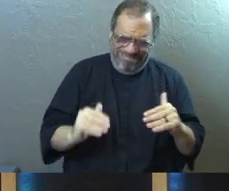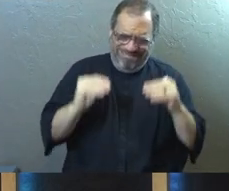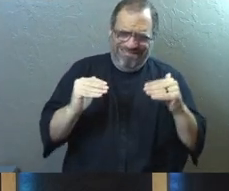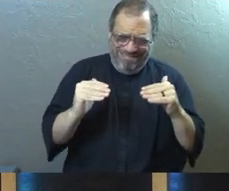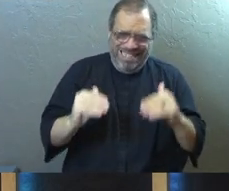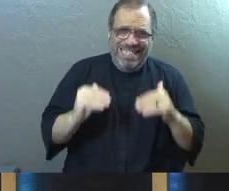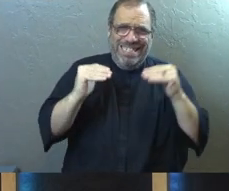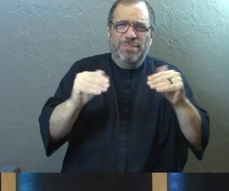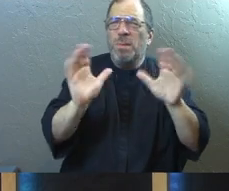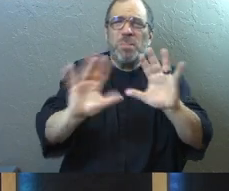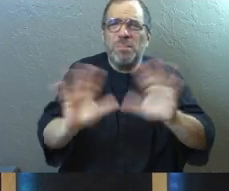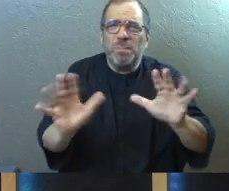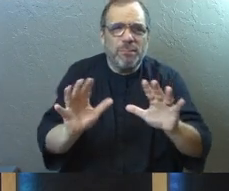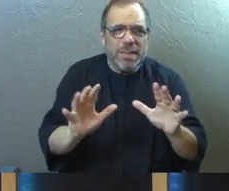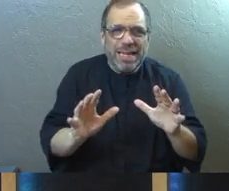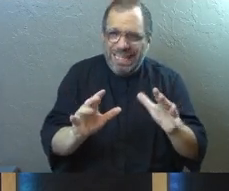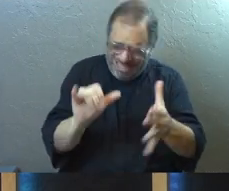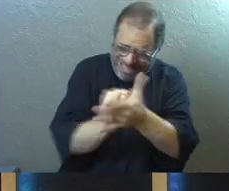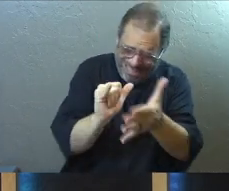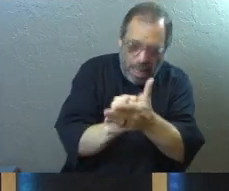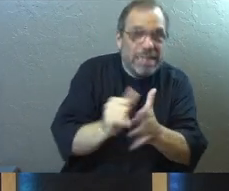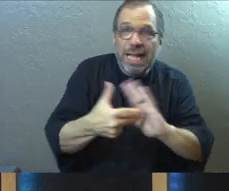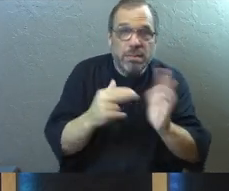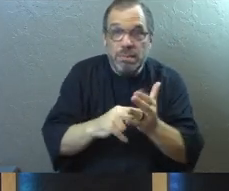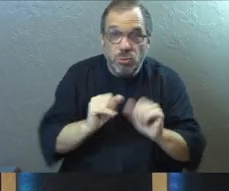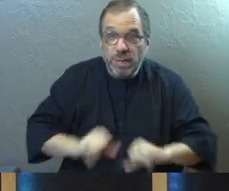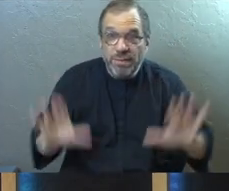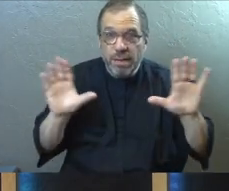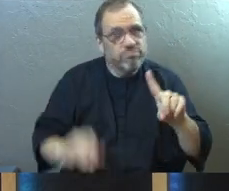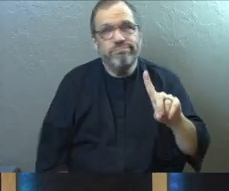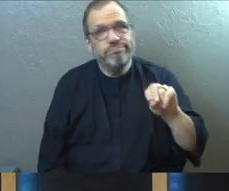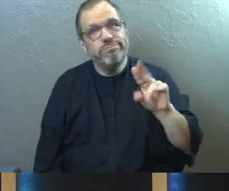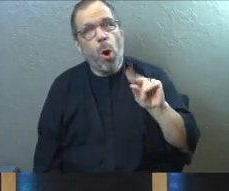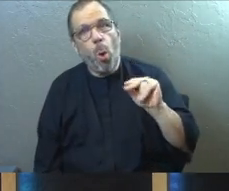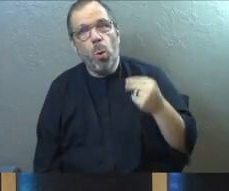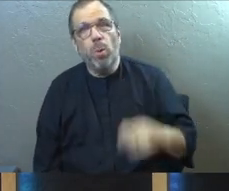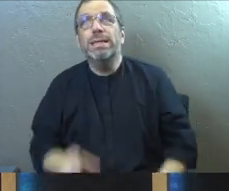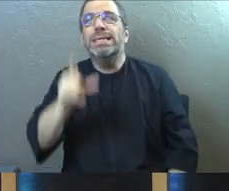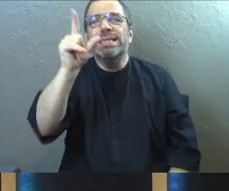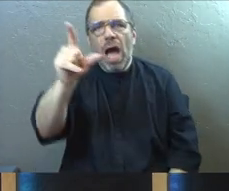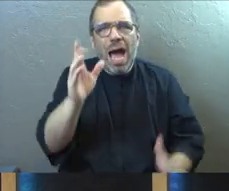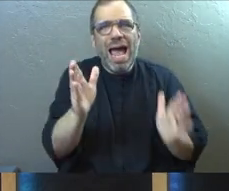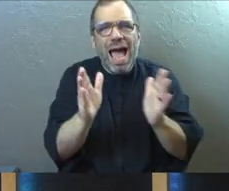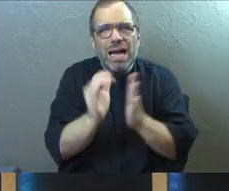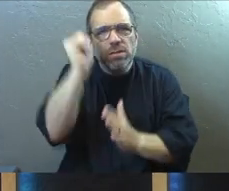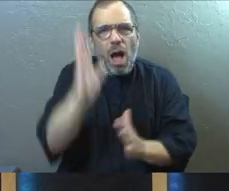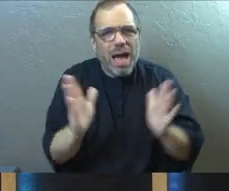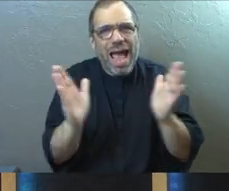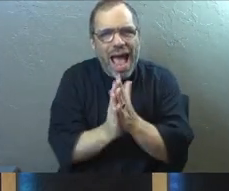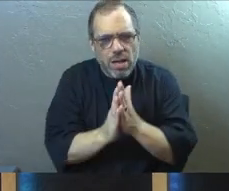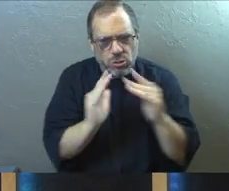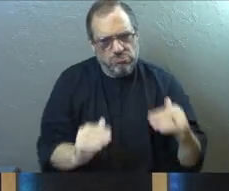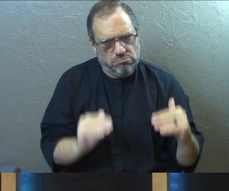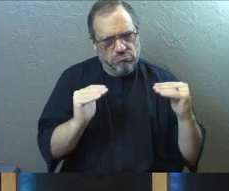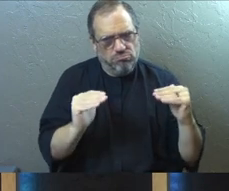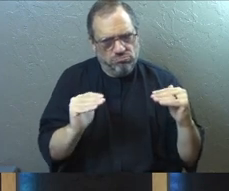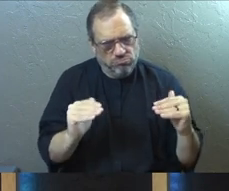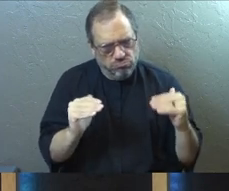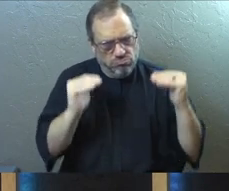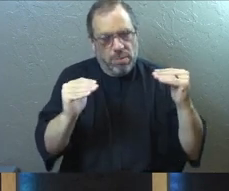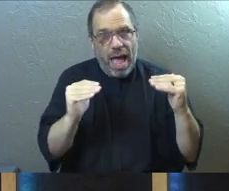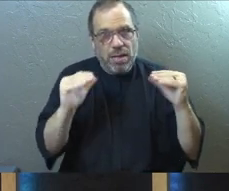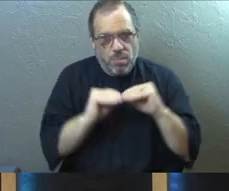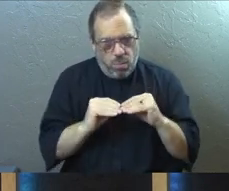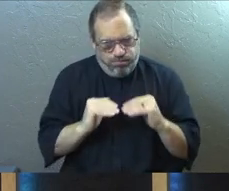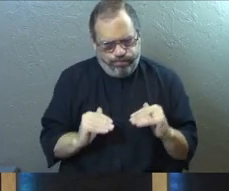Right? Just because it's not possible doesn't mean we give up. God calls us to higher things. And the more we